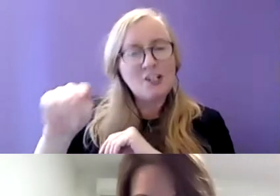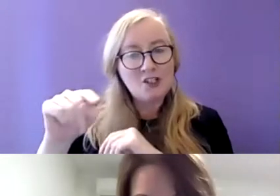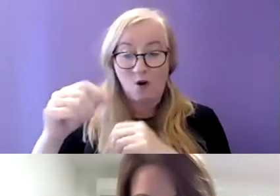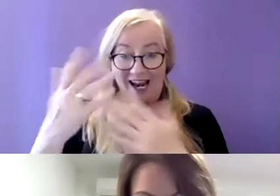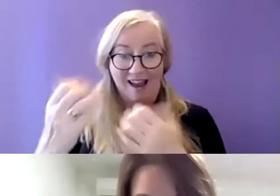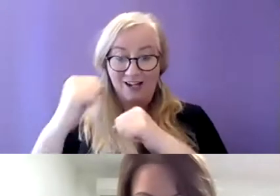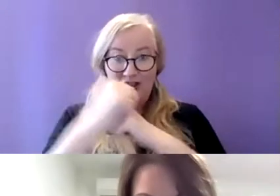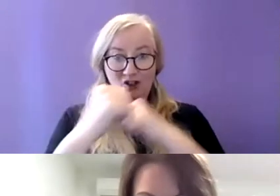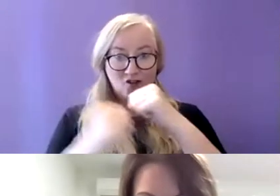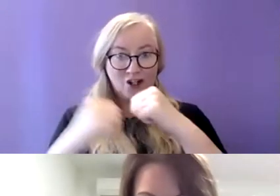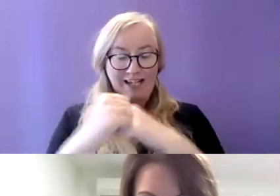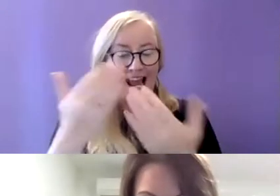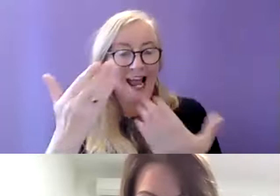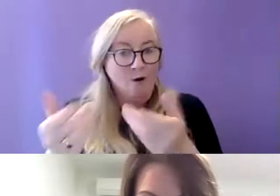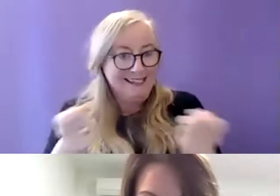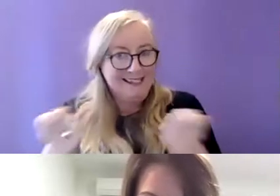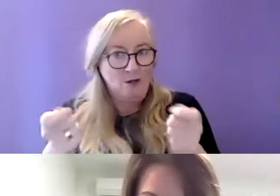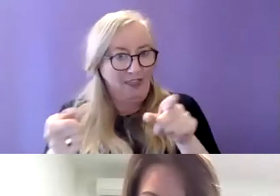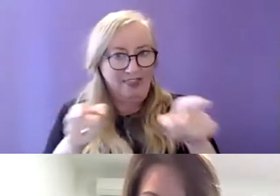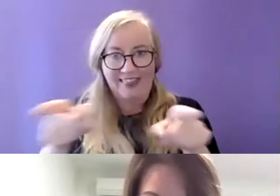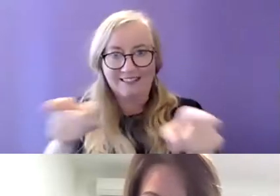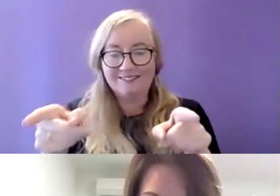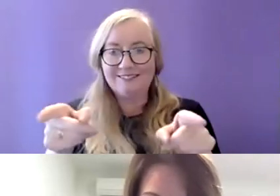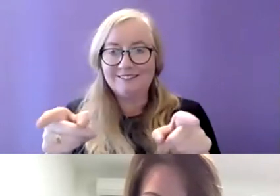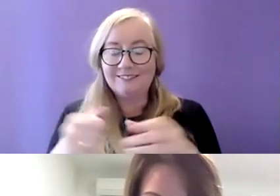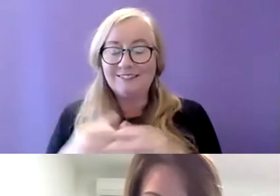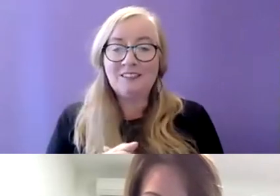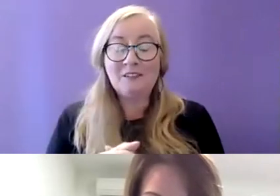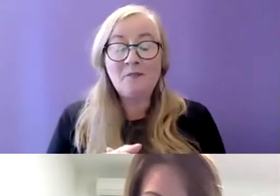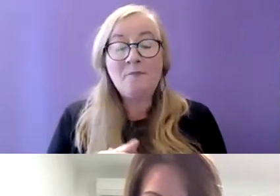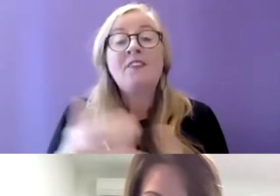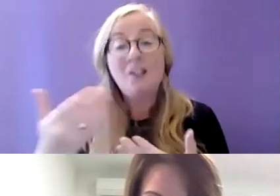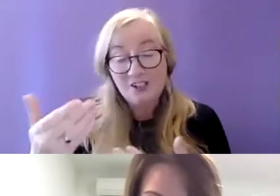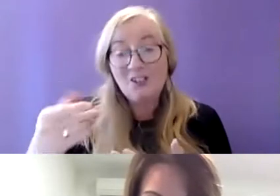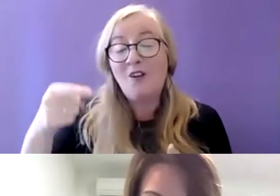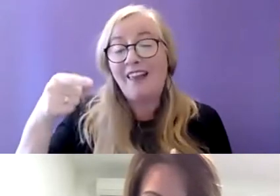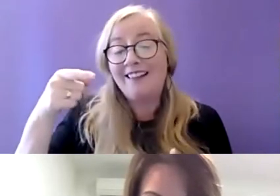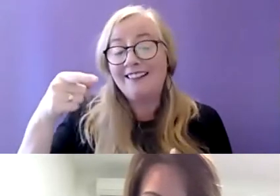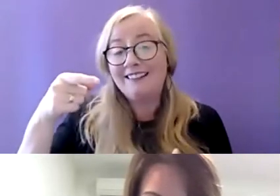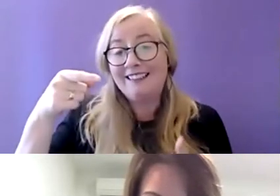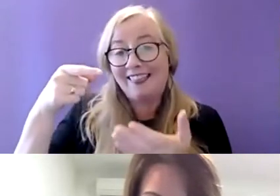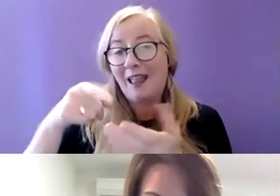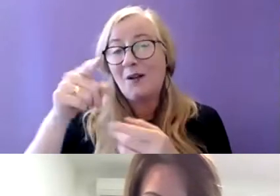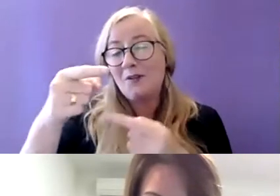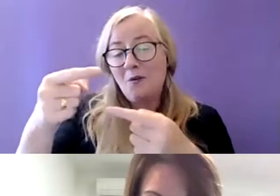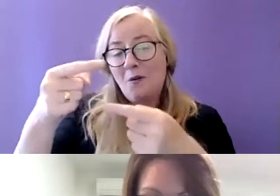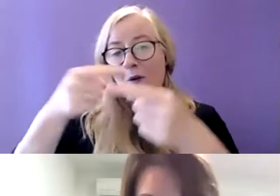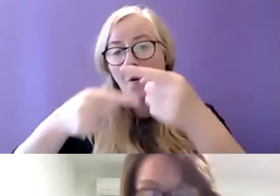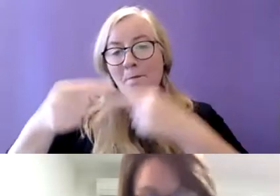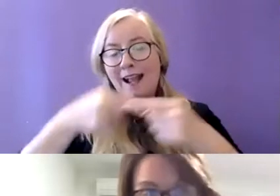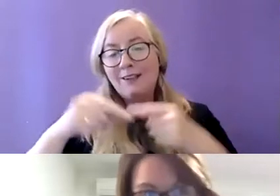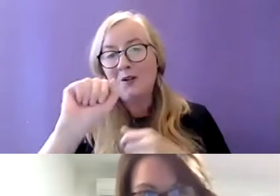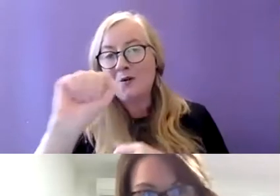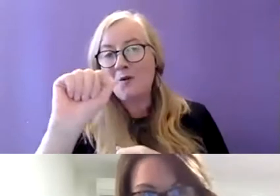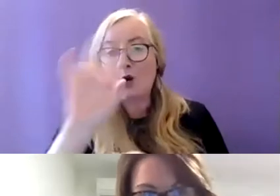set up in terms of dealing with those issues so that is I suppose in coming back to your question